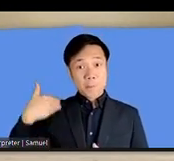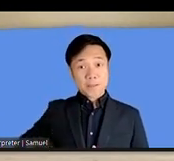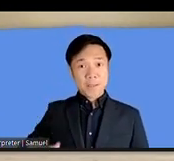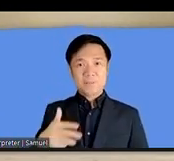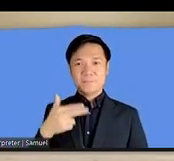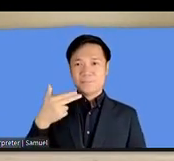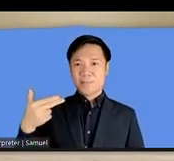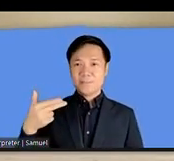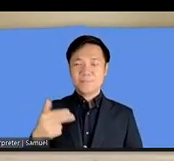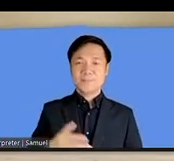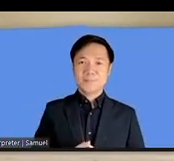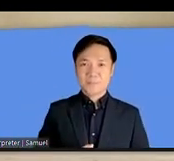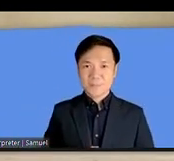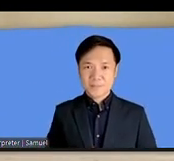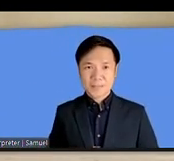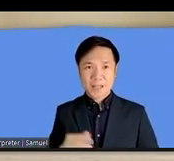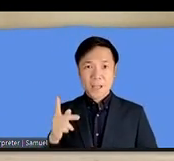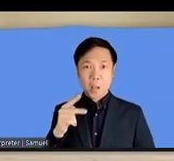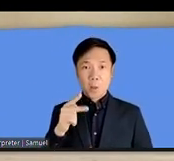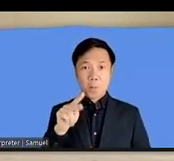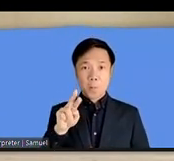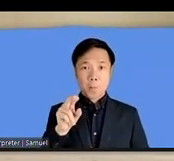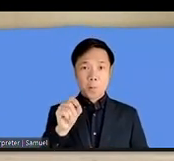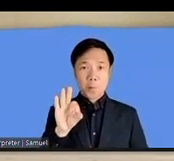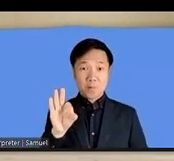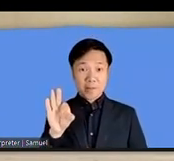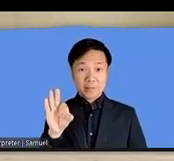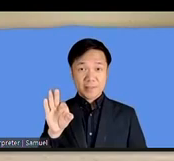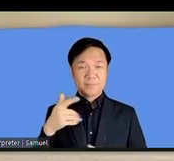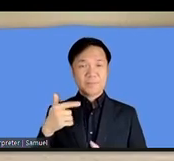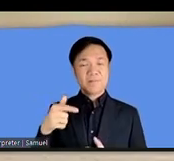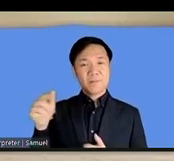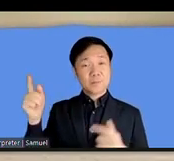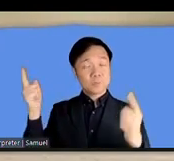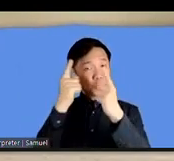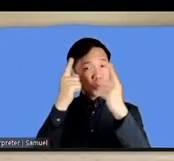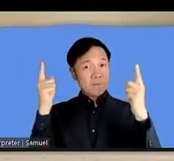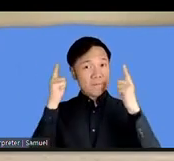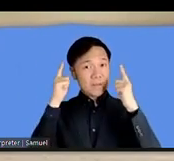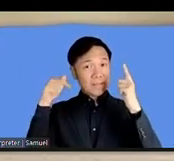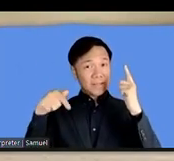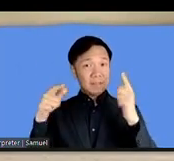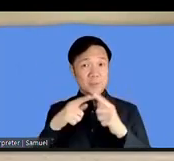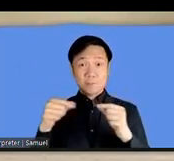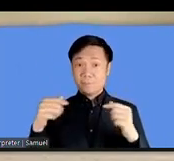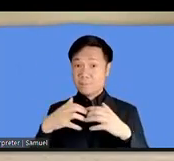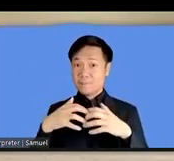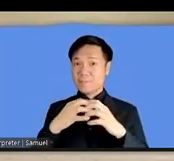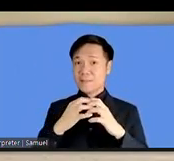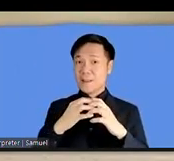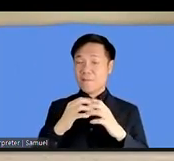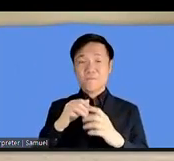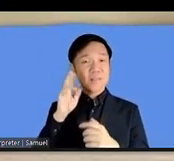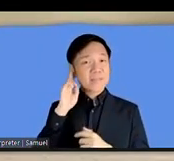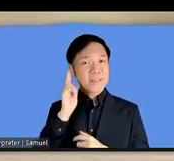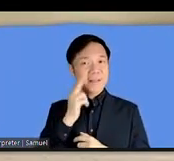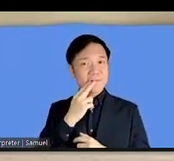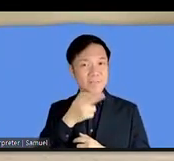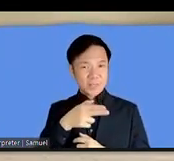i am a professor at a national university which is established for deaf and hard of hearing students